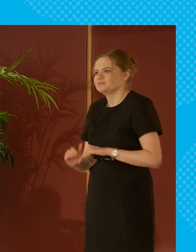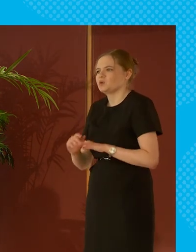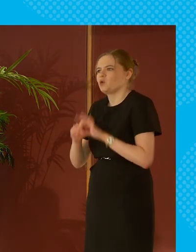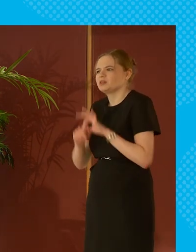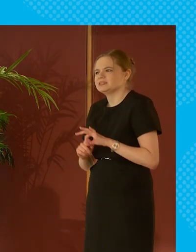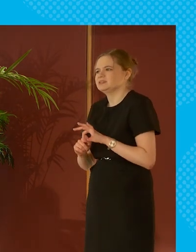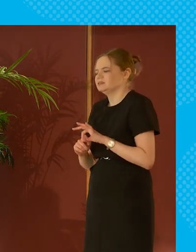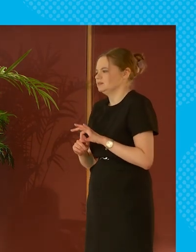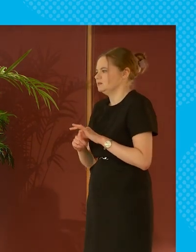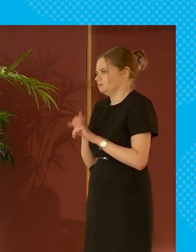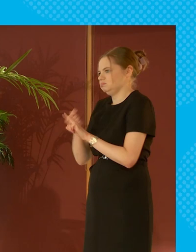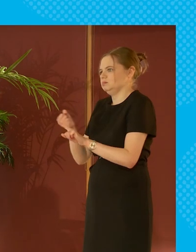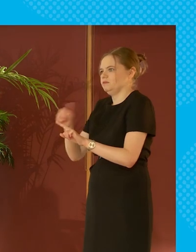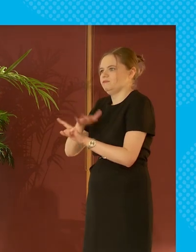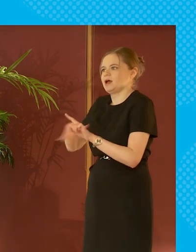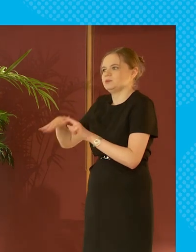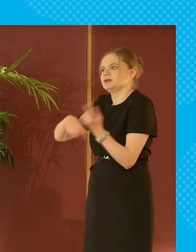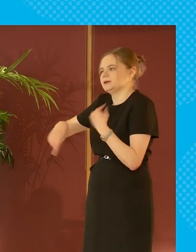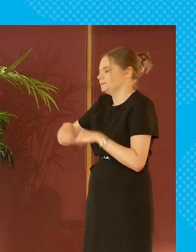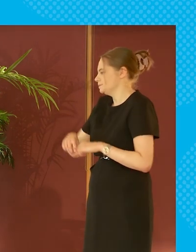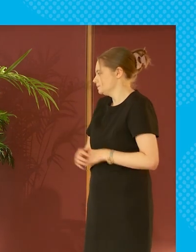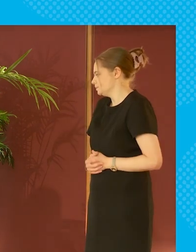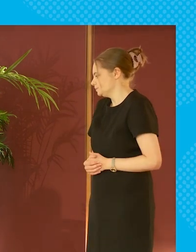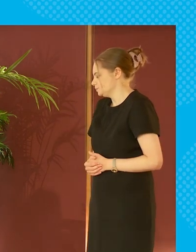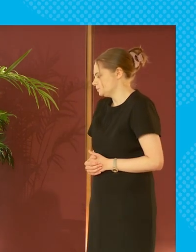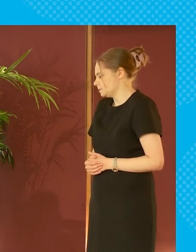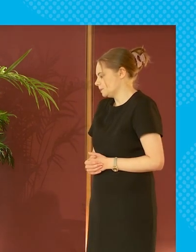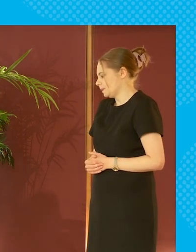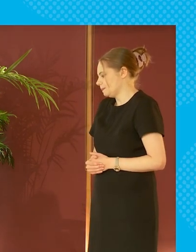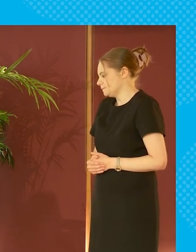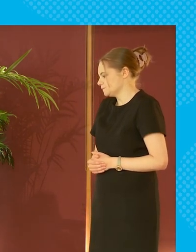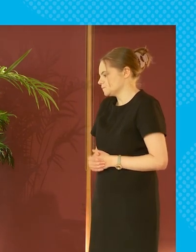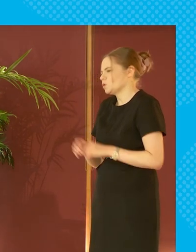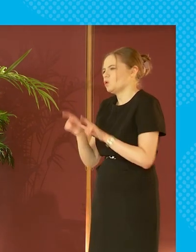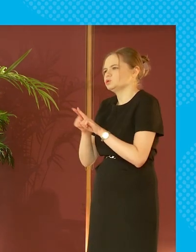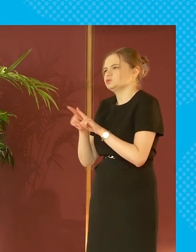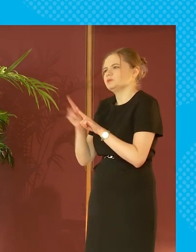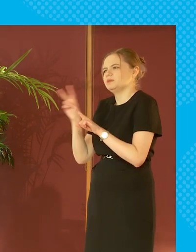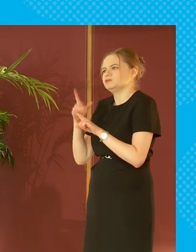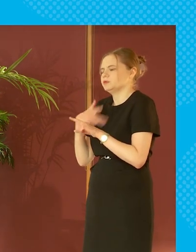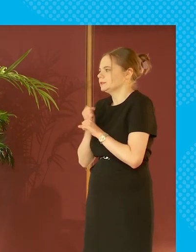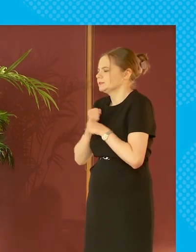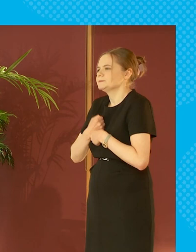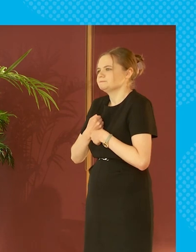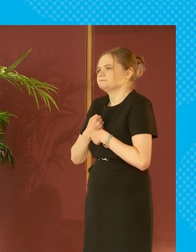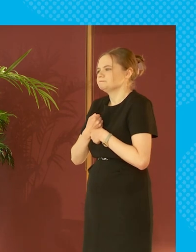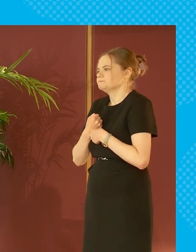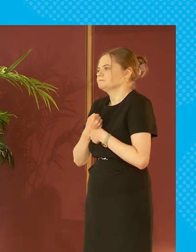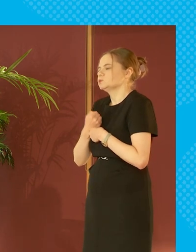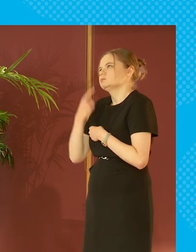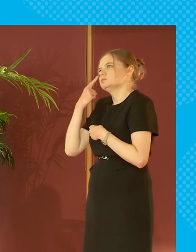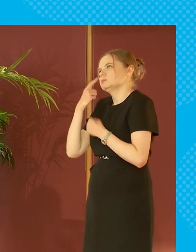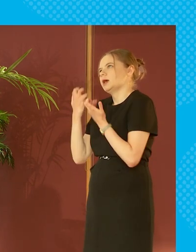so it has an impact on the wider family too as well as being incredibly stressful i'm going